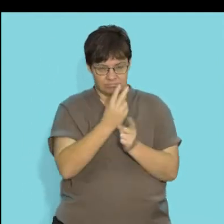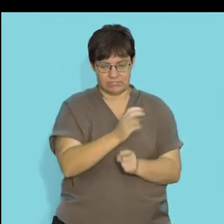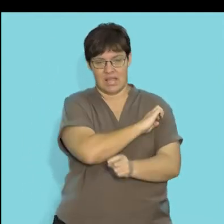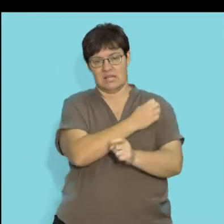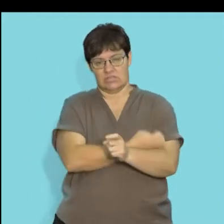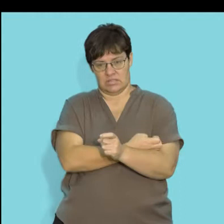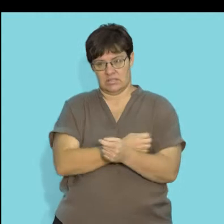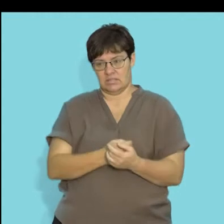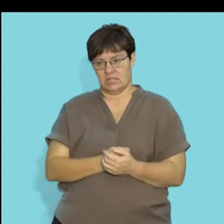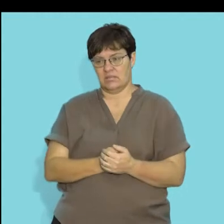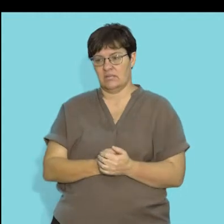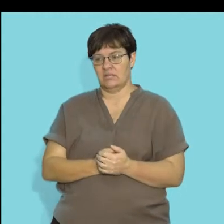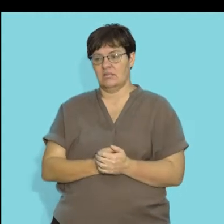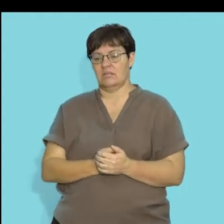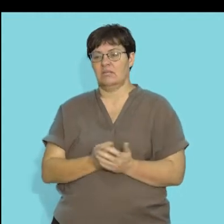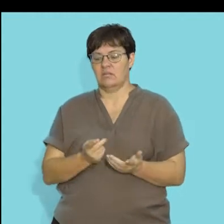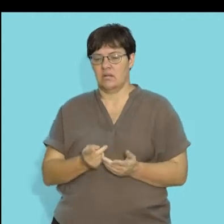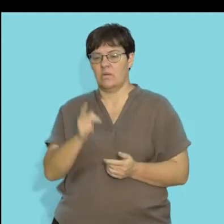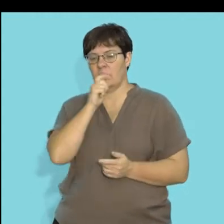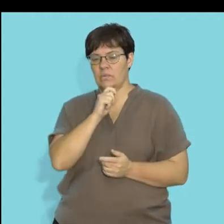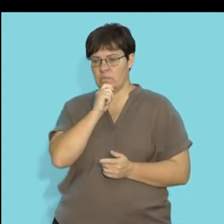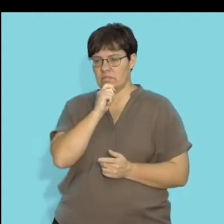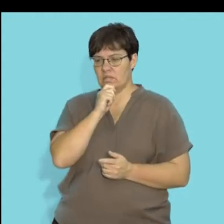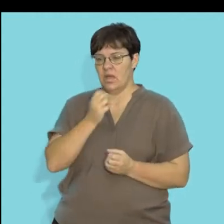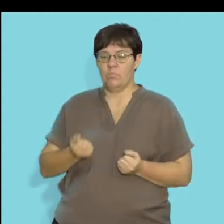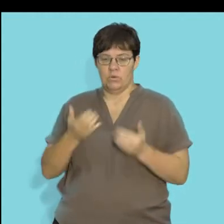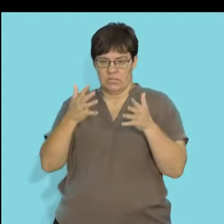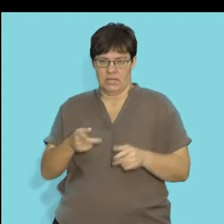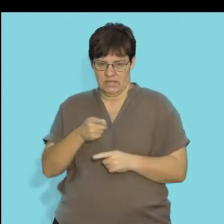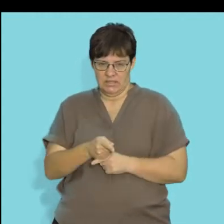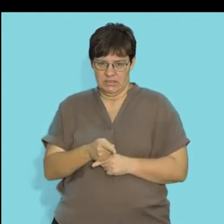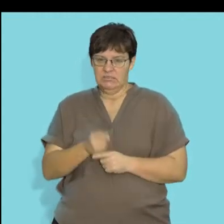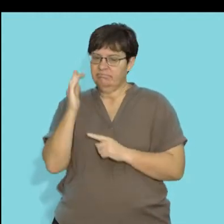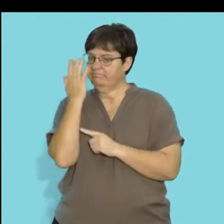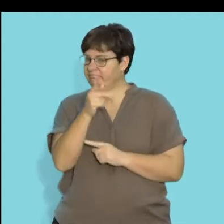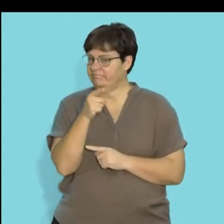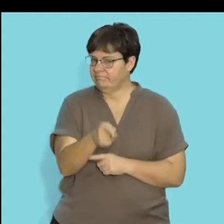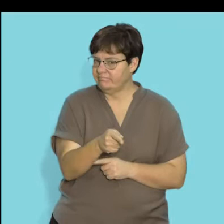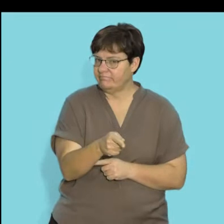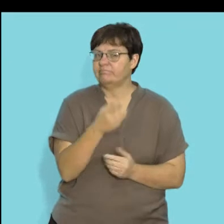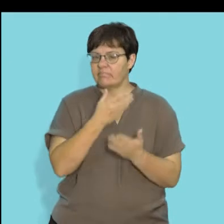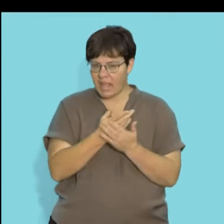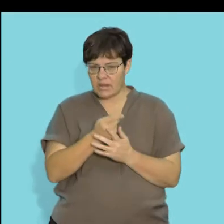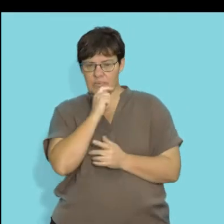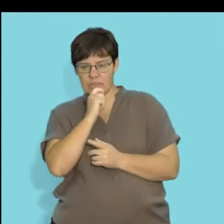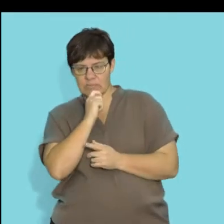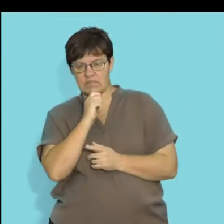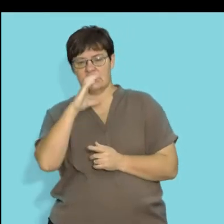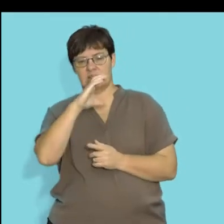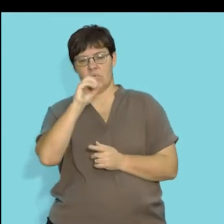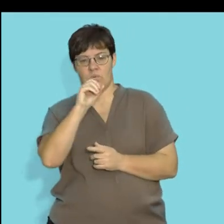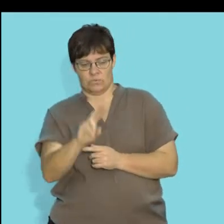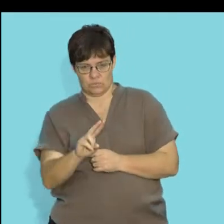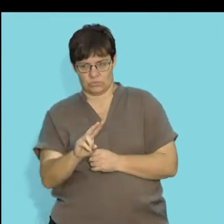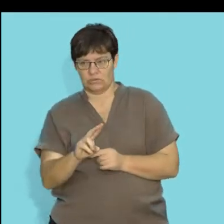which is light or radiant energy, are used by the producers. In this case, plants that are able to use the carbon